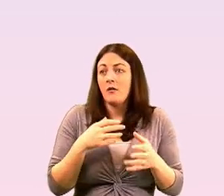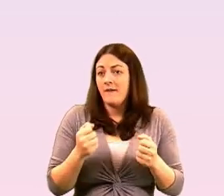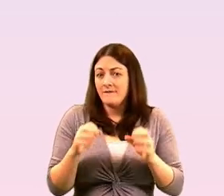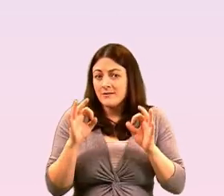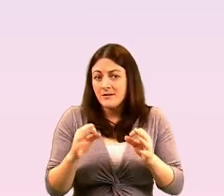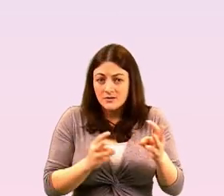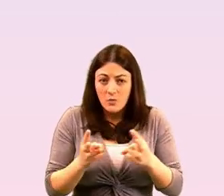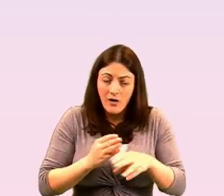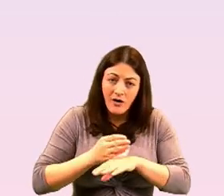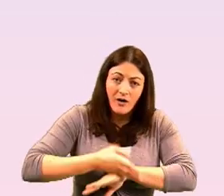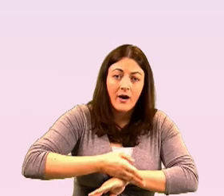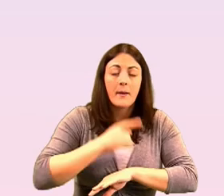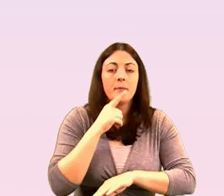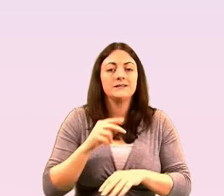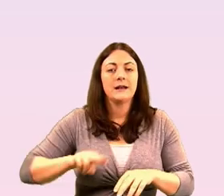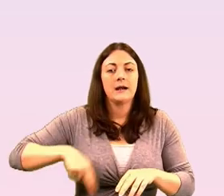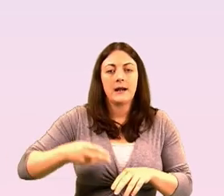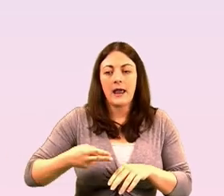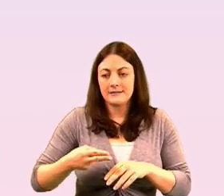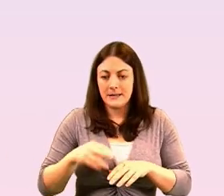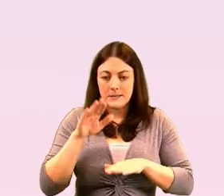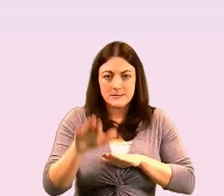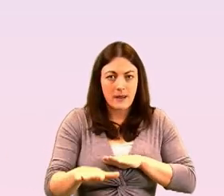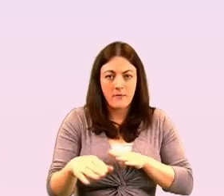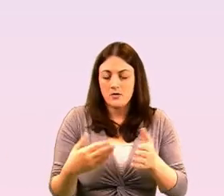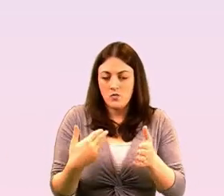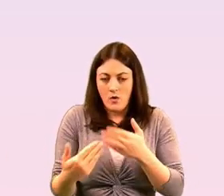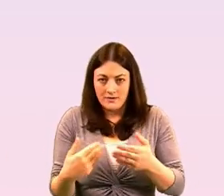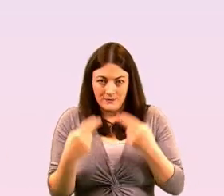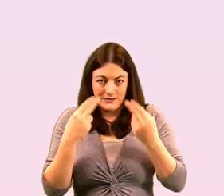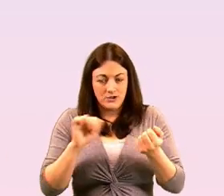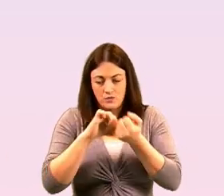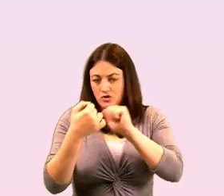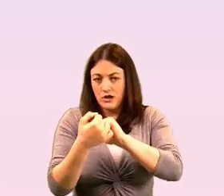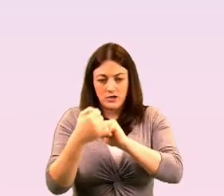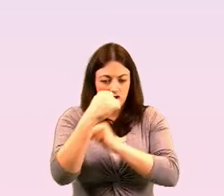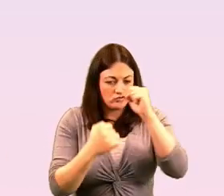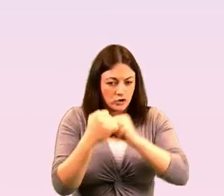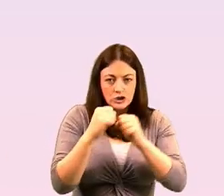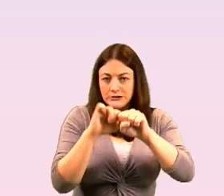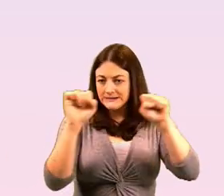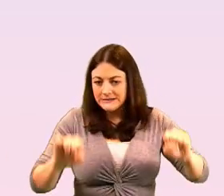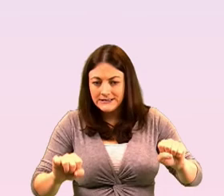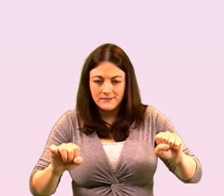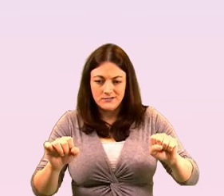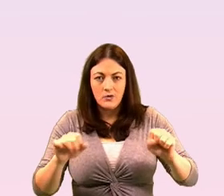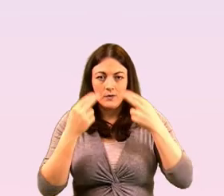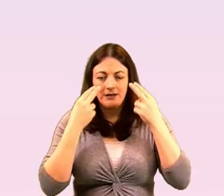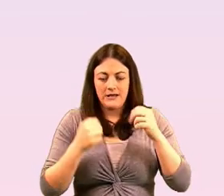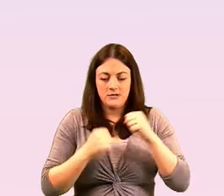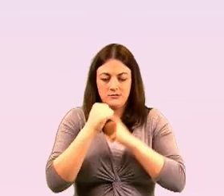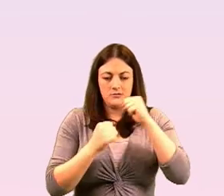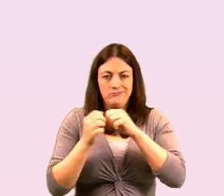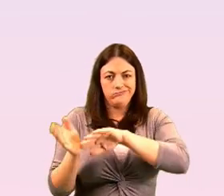how we're going to go on the next journey in ireland is to really change the systems and make them really inclusive and and to